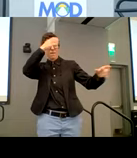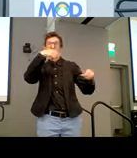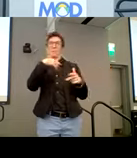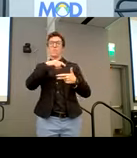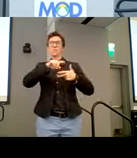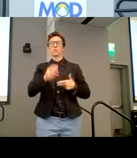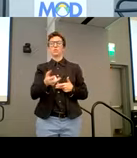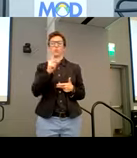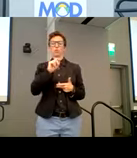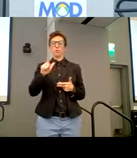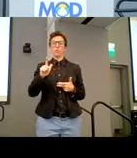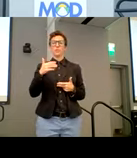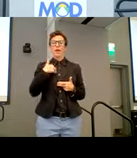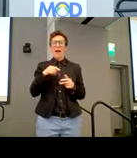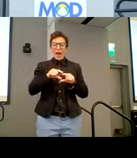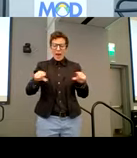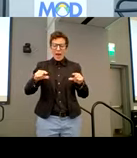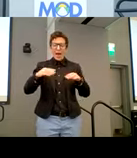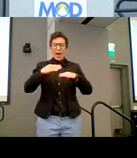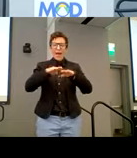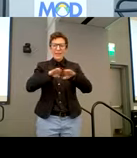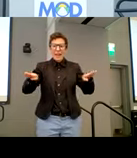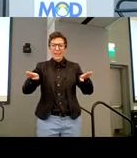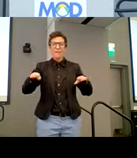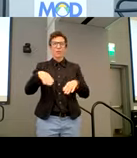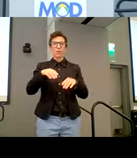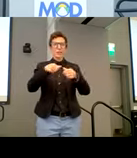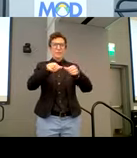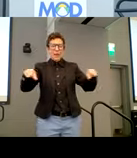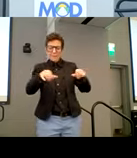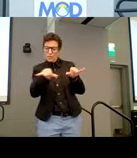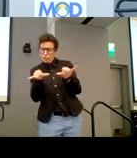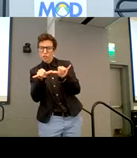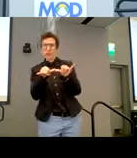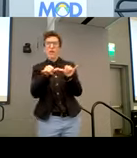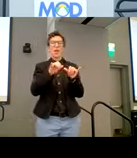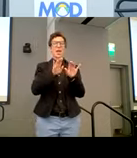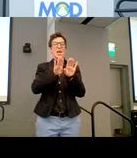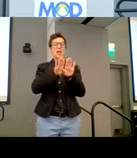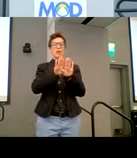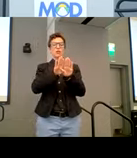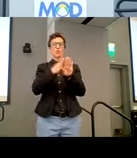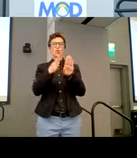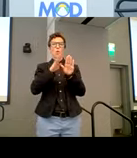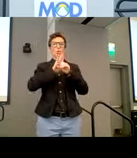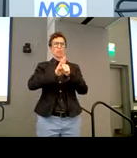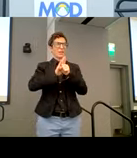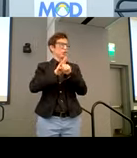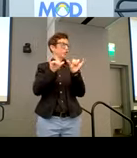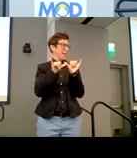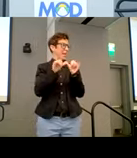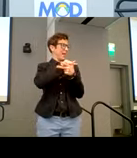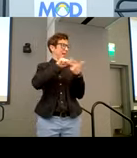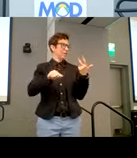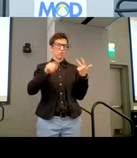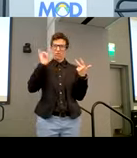tools, a level, a tape measure and a door pressure gauge, uh, Tom's advocacy grew stronger. He realized that in order to